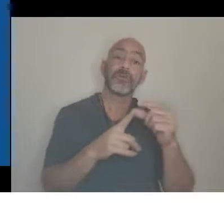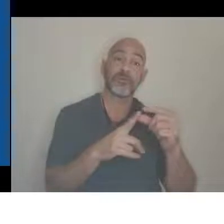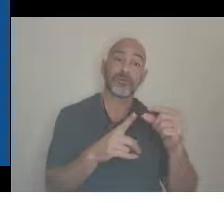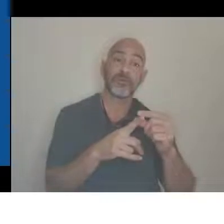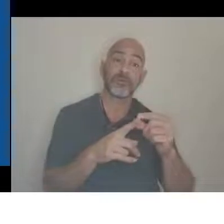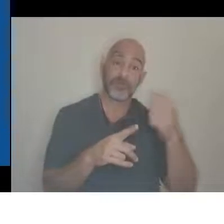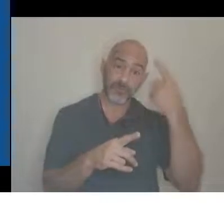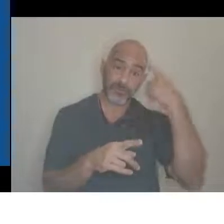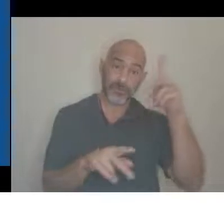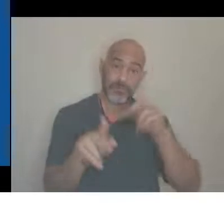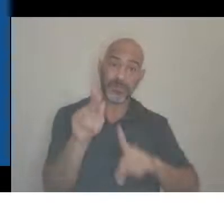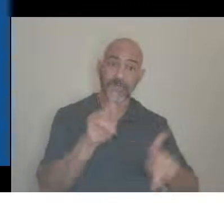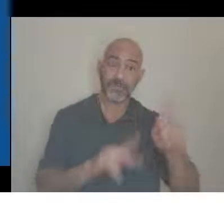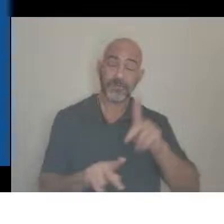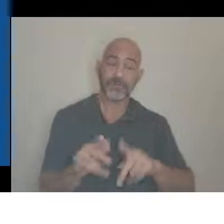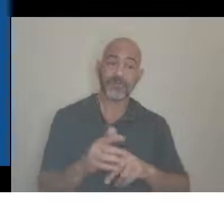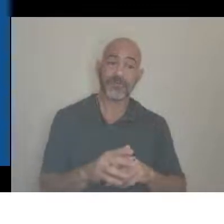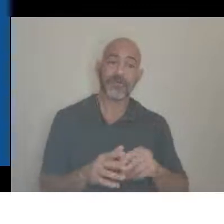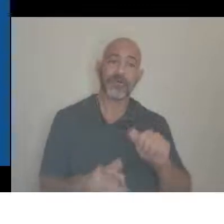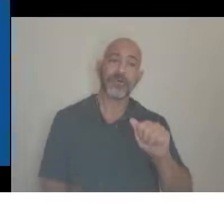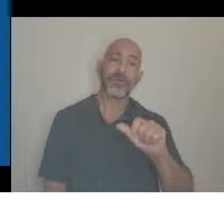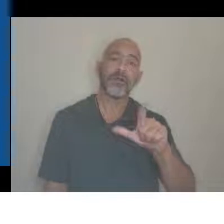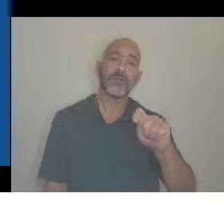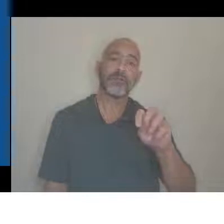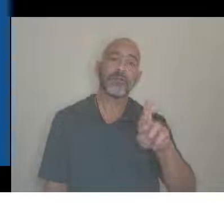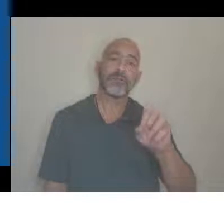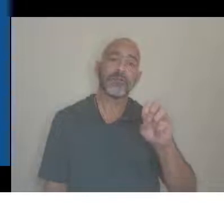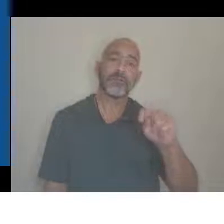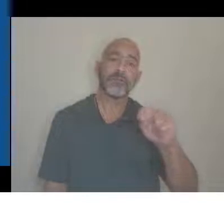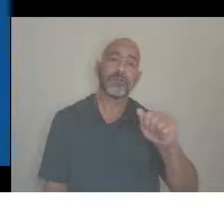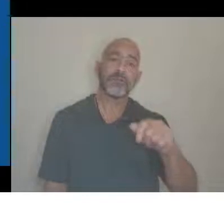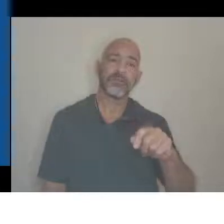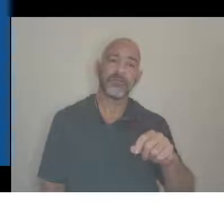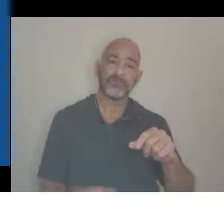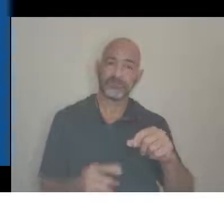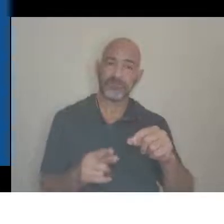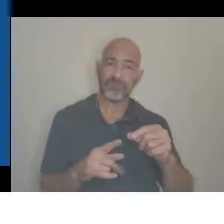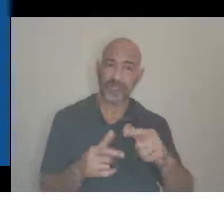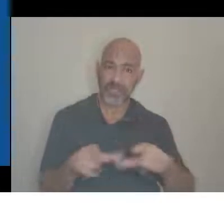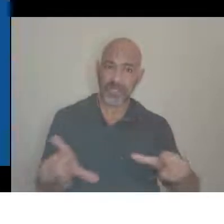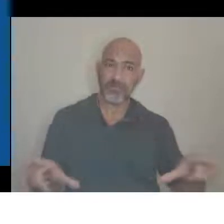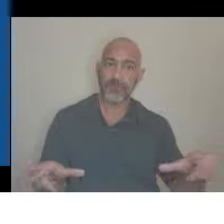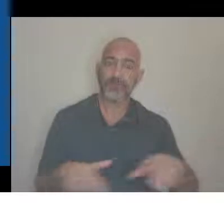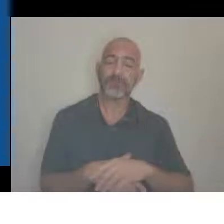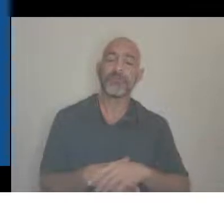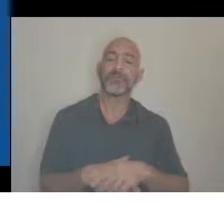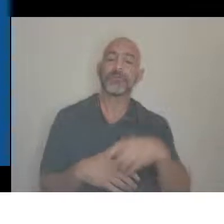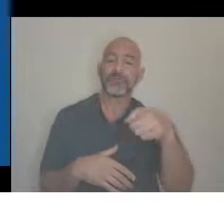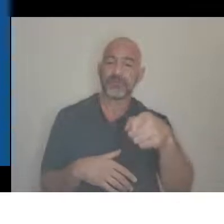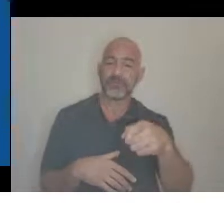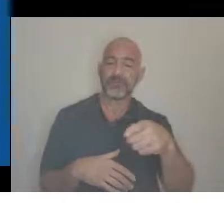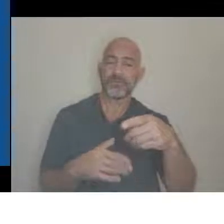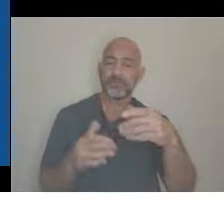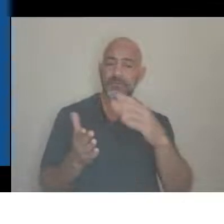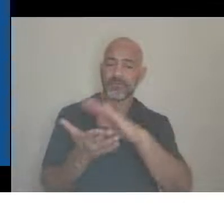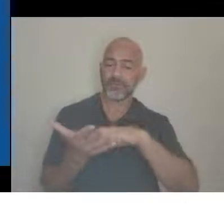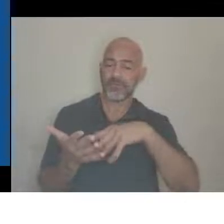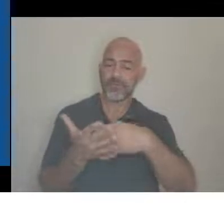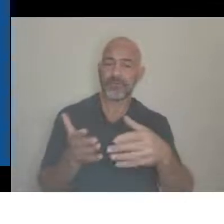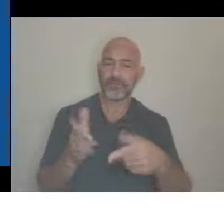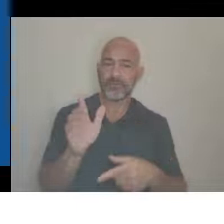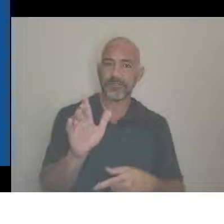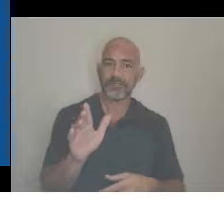Um, alternative terminology, and this will be available, uh,